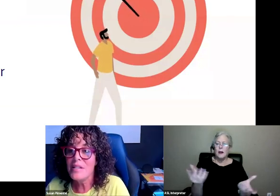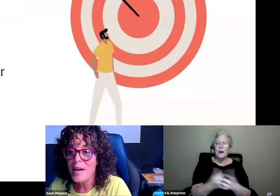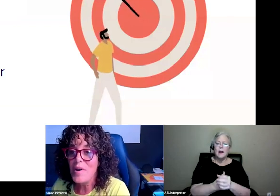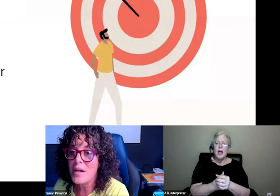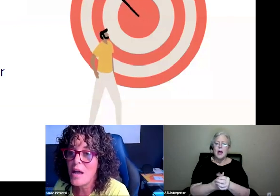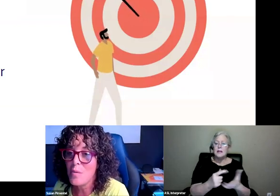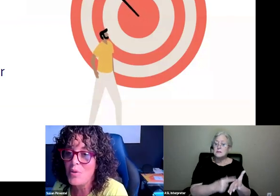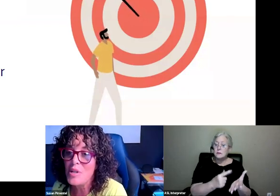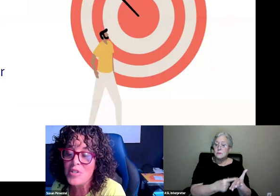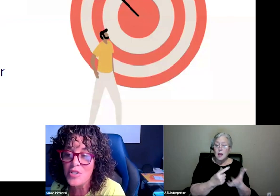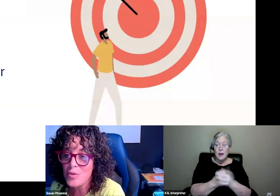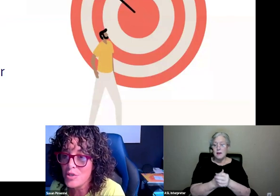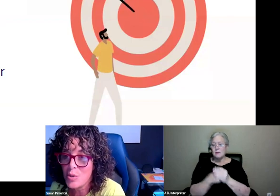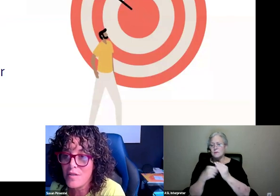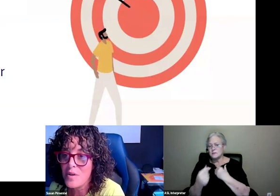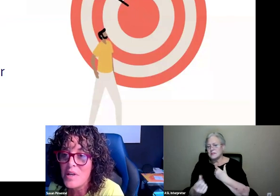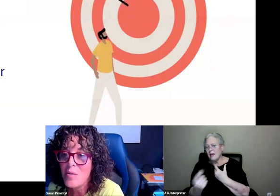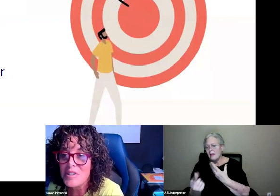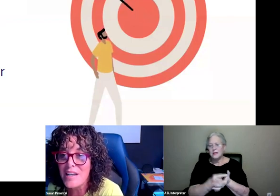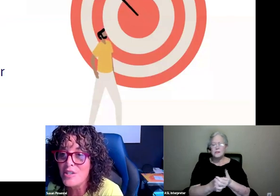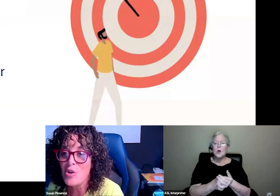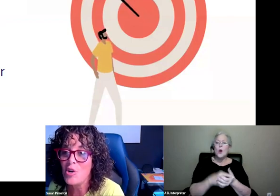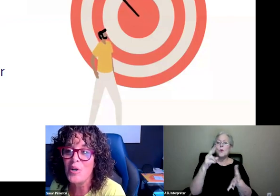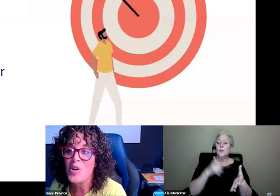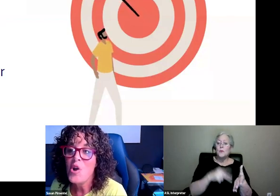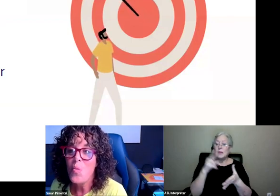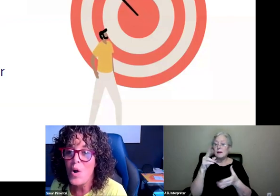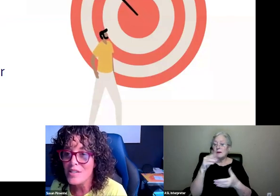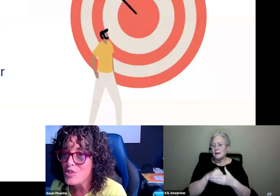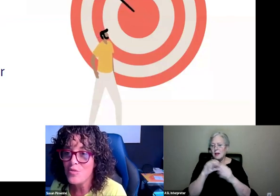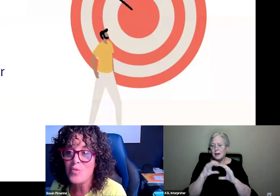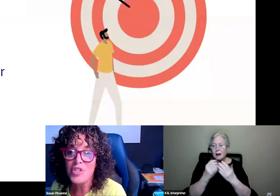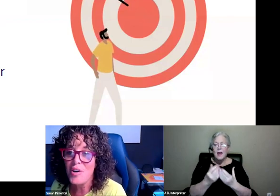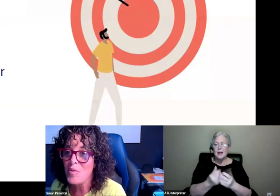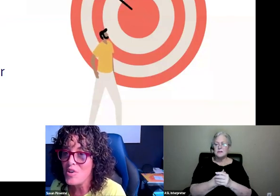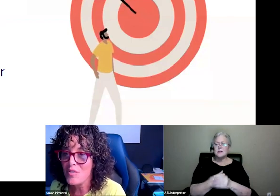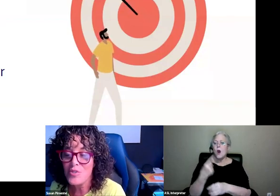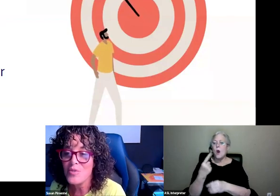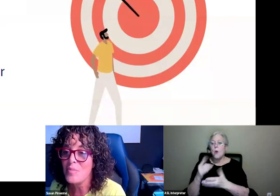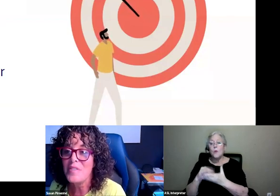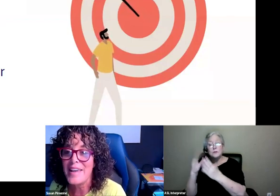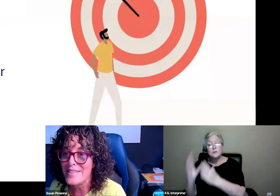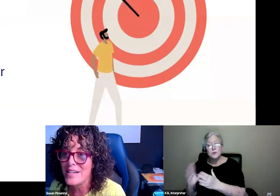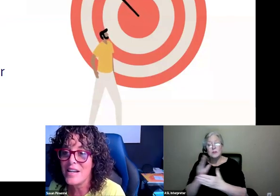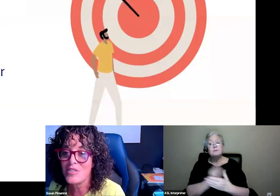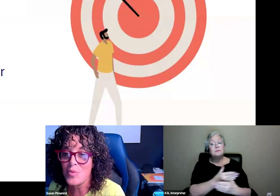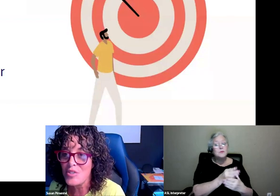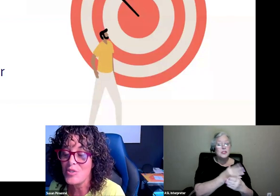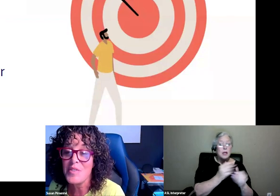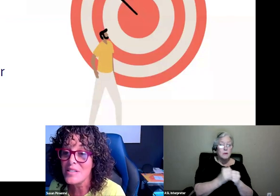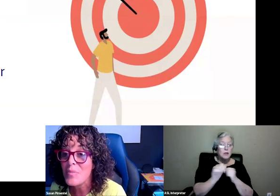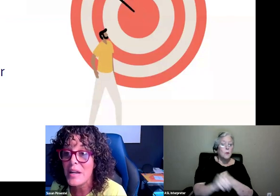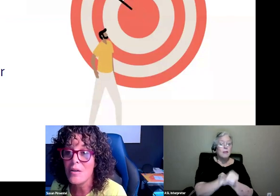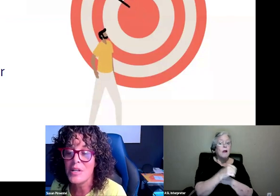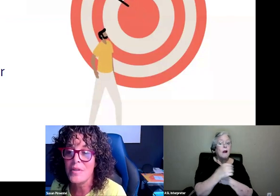But these lightweight accountability, we just heard the story from what David told, where one student was sharing with another student something they had done, extra